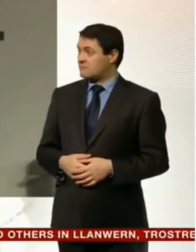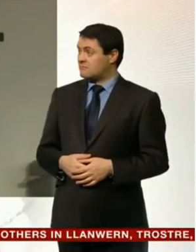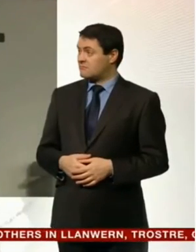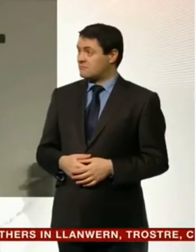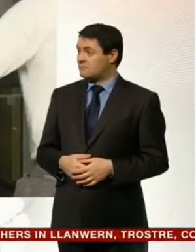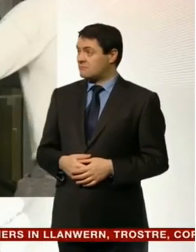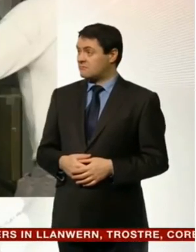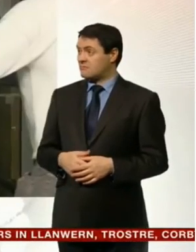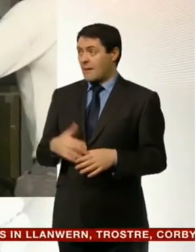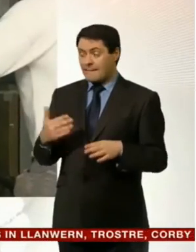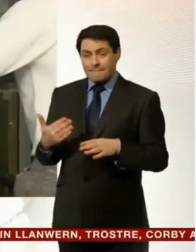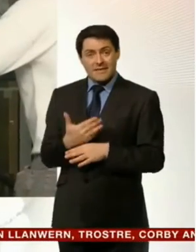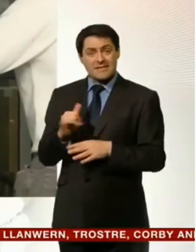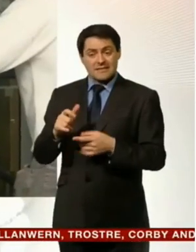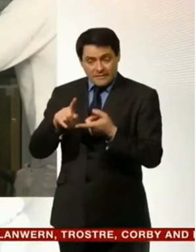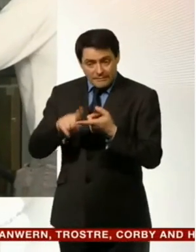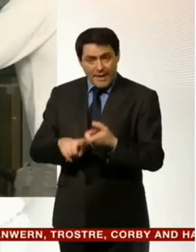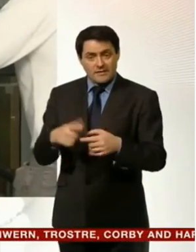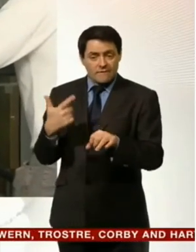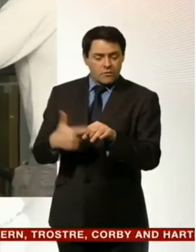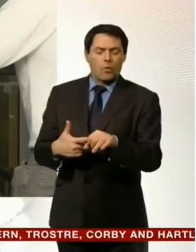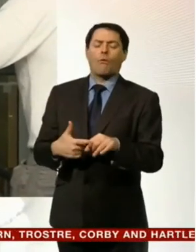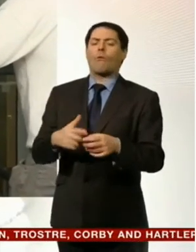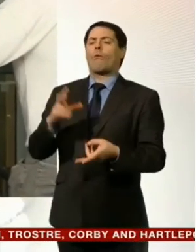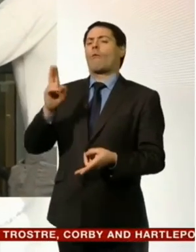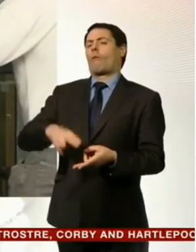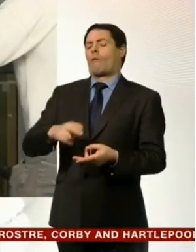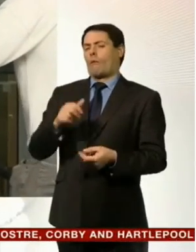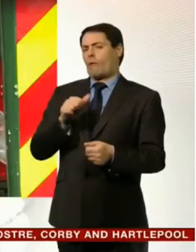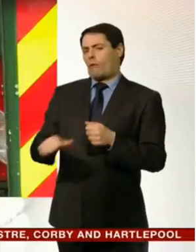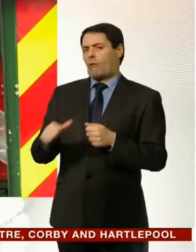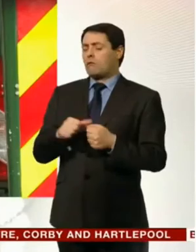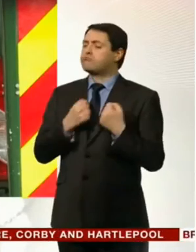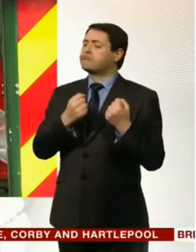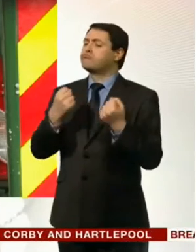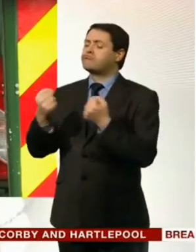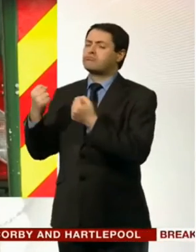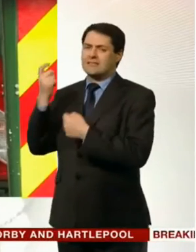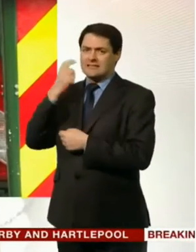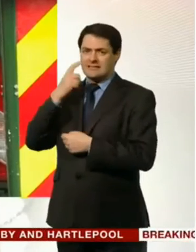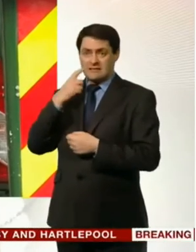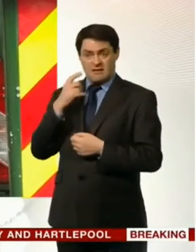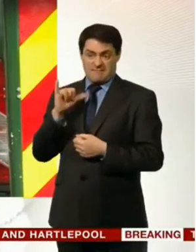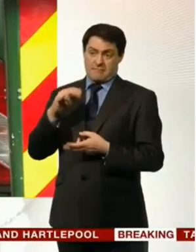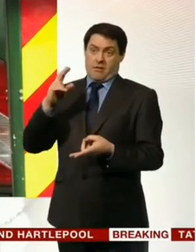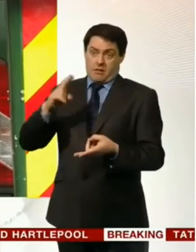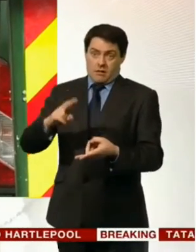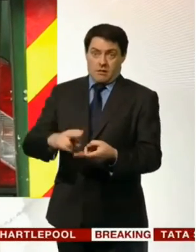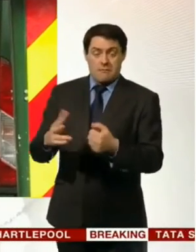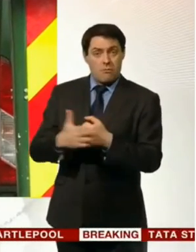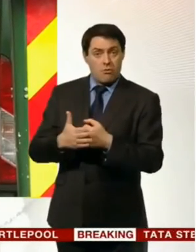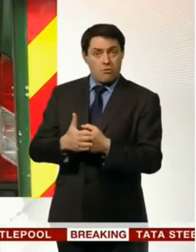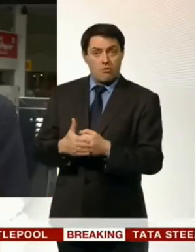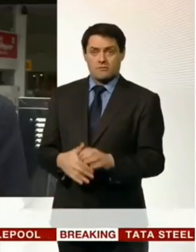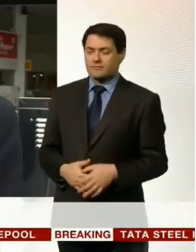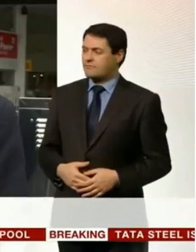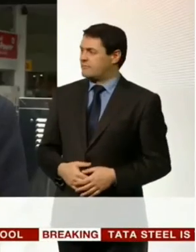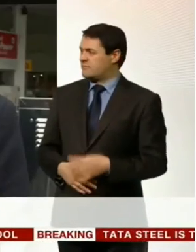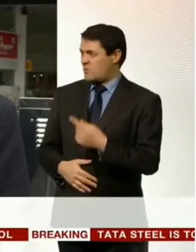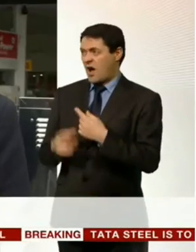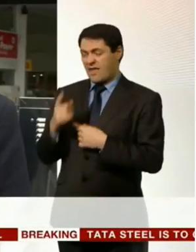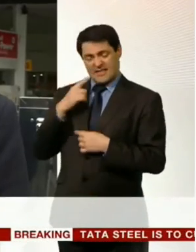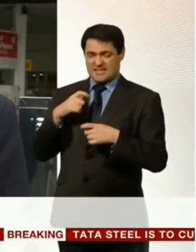businesses which depend on fuel welcome the reductions too and there could be more to come we think there's still movement